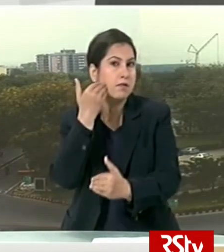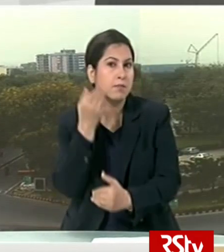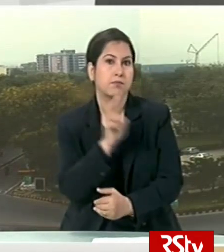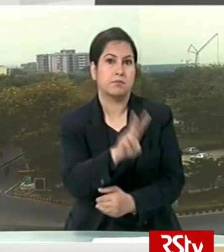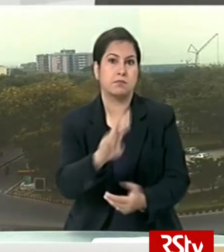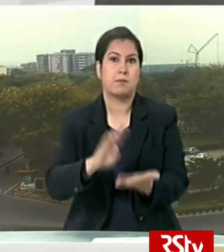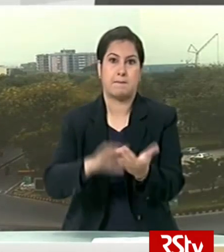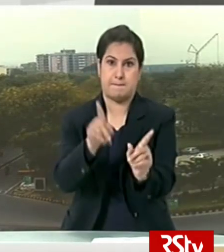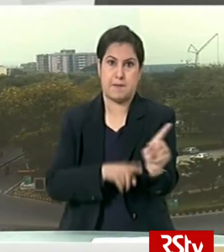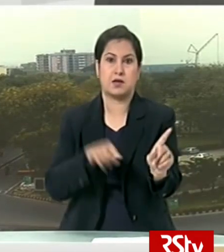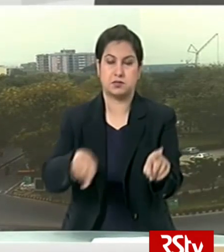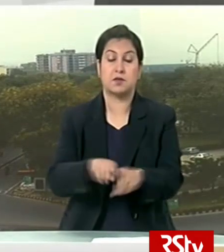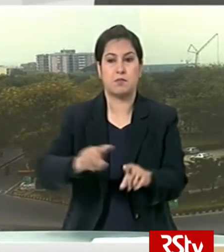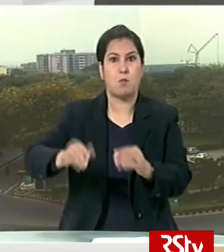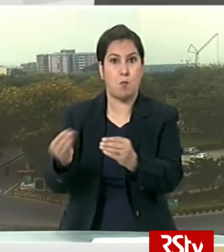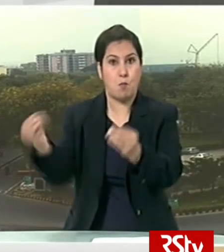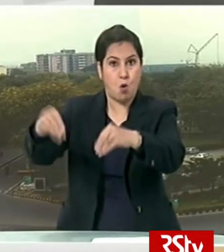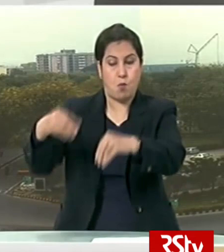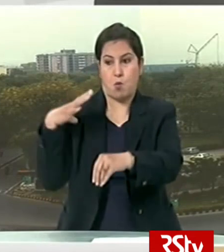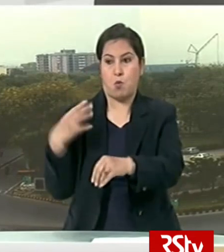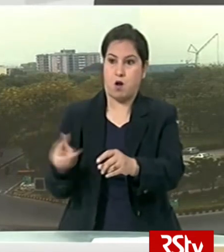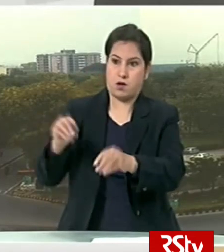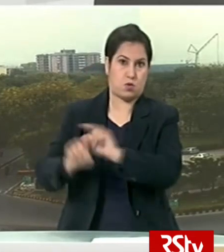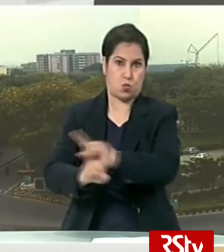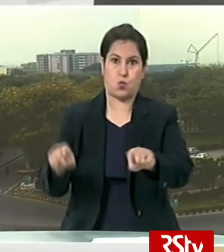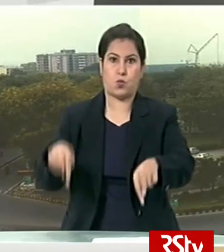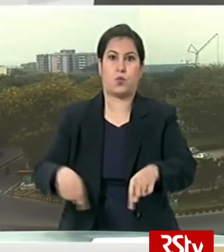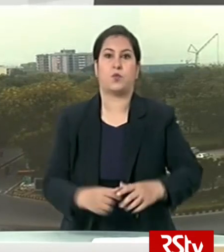22nd may rc tickets will not be issued